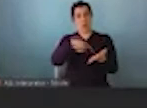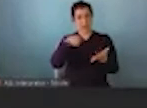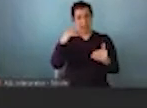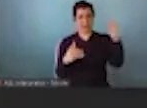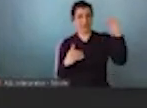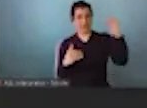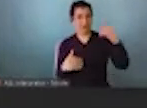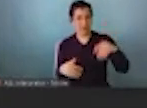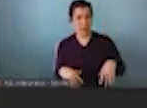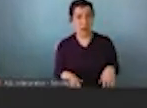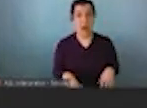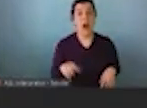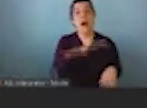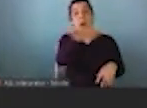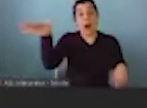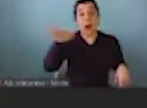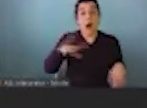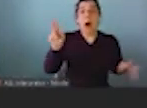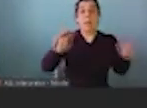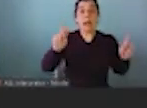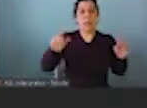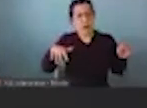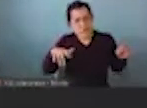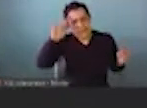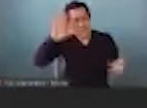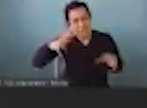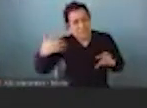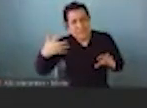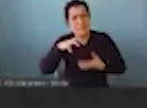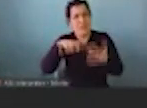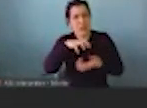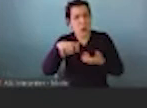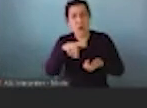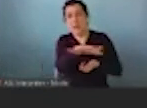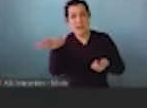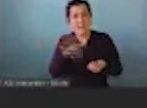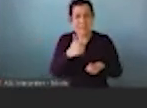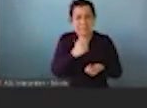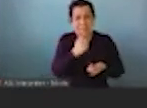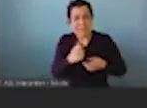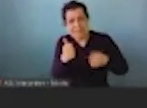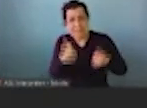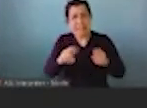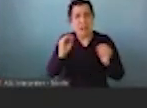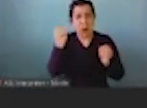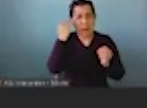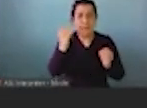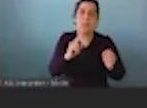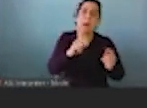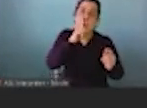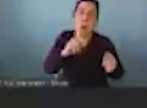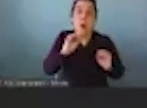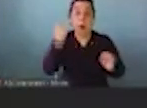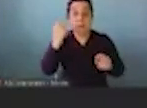Now, the public is also confused. This is another challenge. Huge challenge. The public has no idea or not no idea, but mixed ideas,